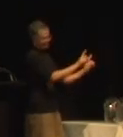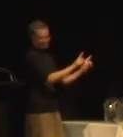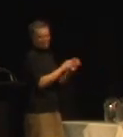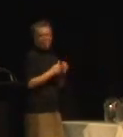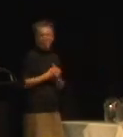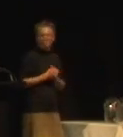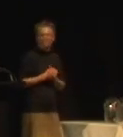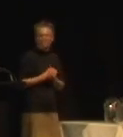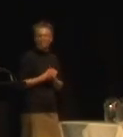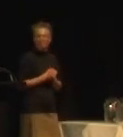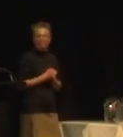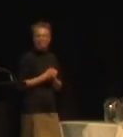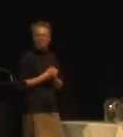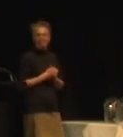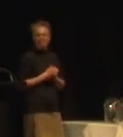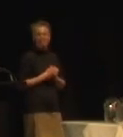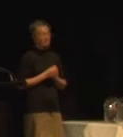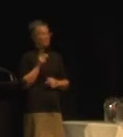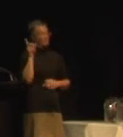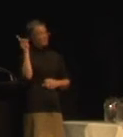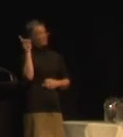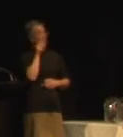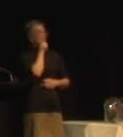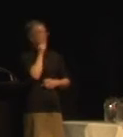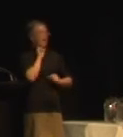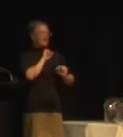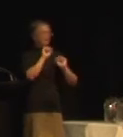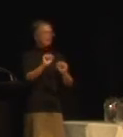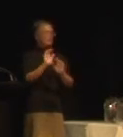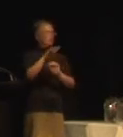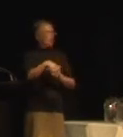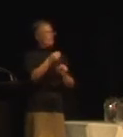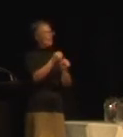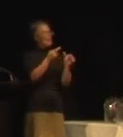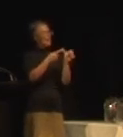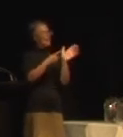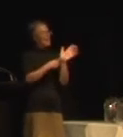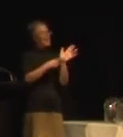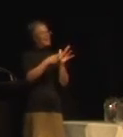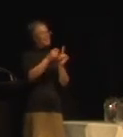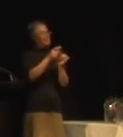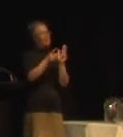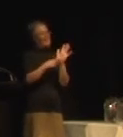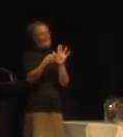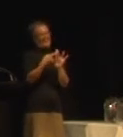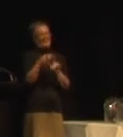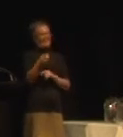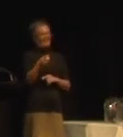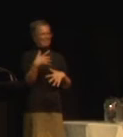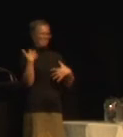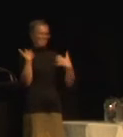So this man came to Utipapa to visit the Gallipoli exhibition. He had read a lot about it, and he was very excited to come.